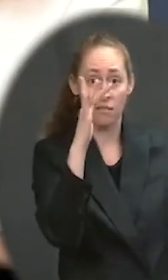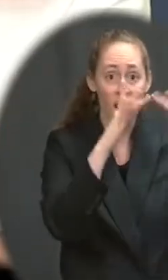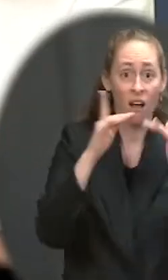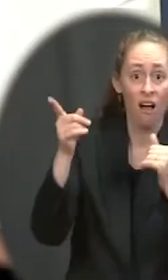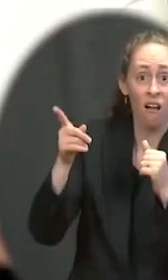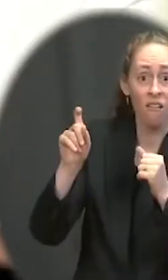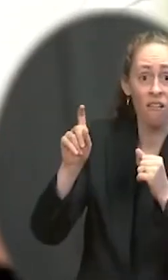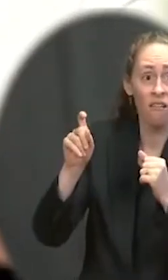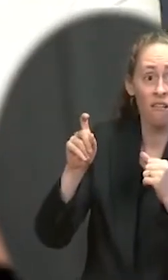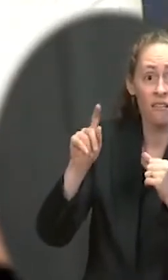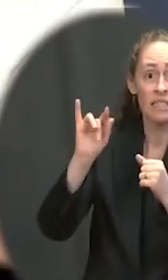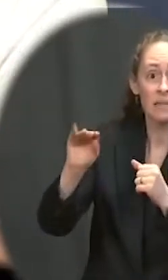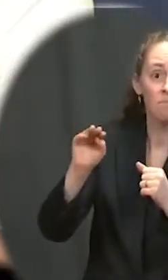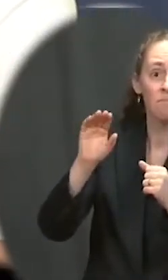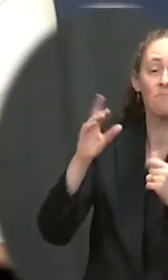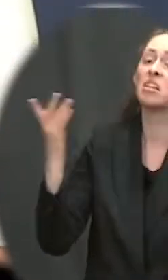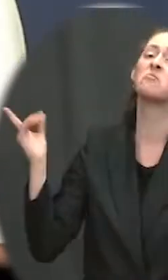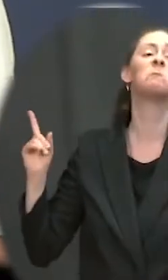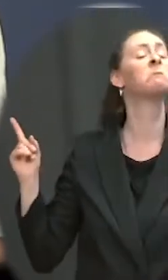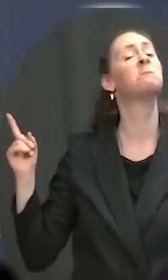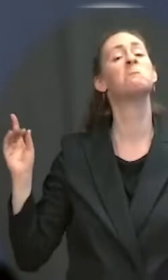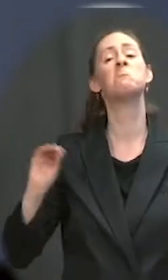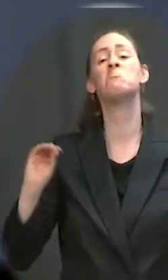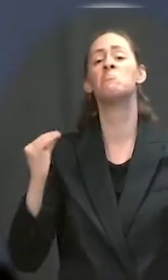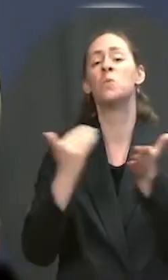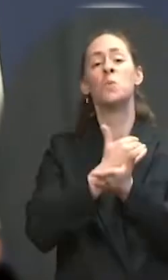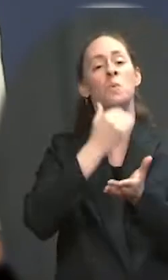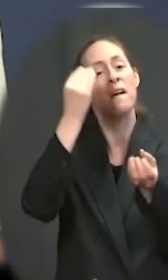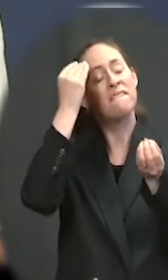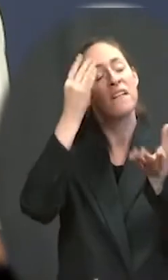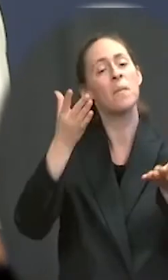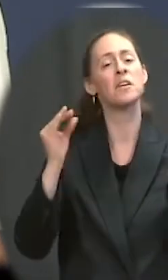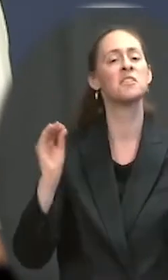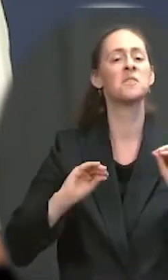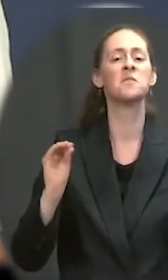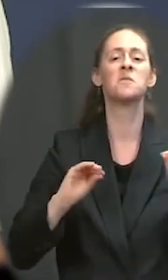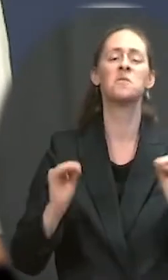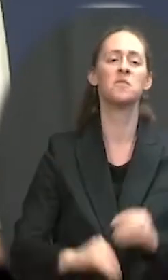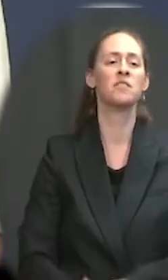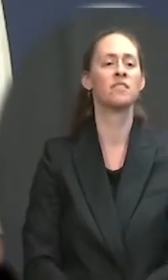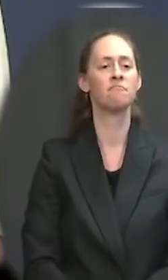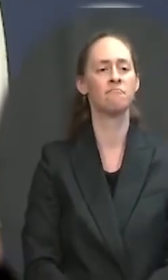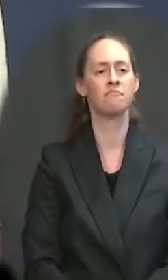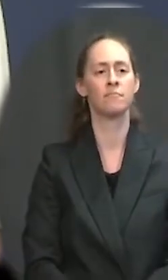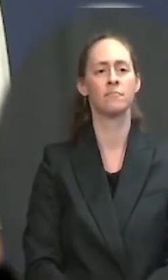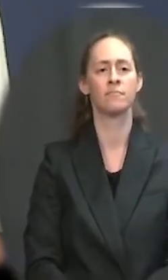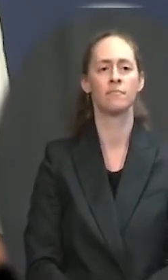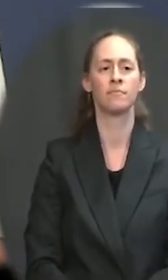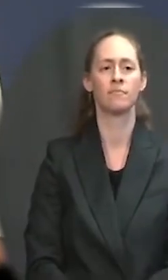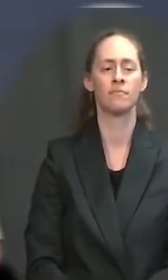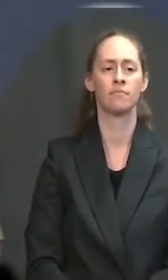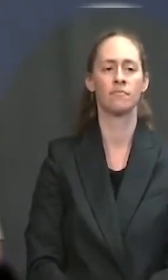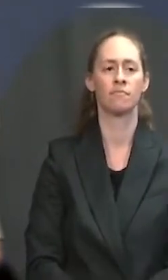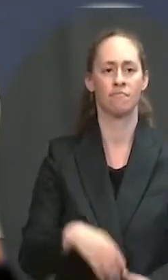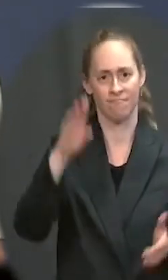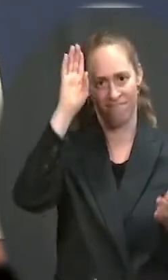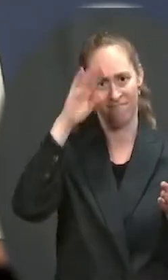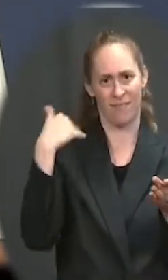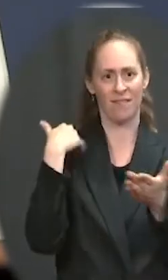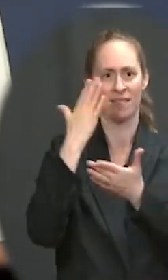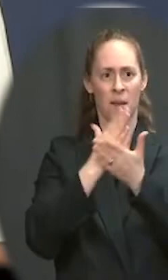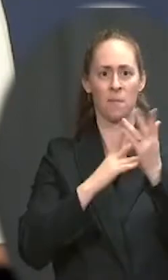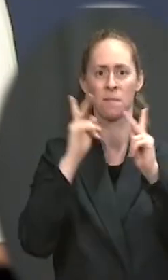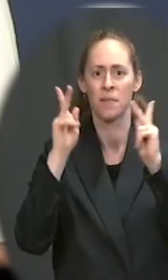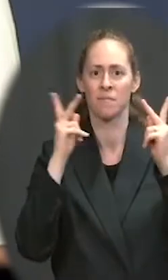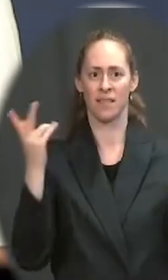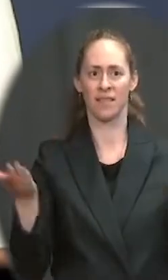out to you. But I can say that, as you know, a number of representatives of the families were here just last week meeting with some senior members of the White